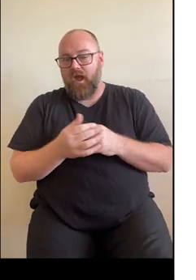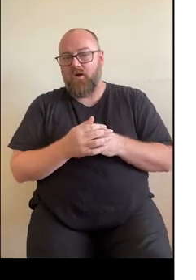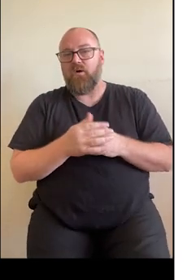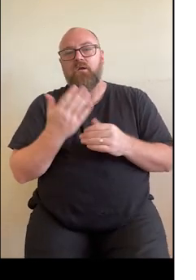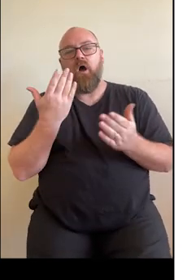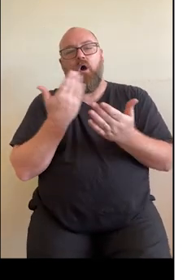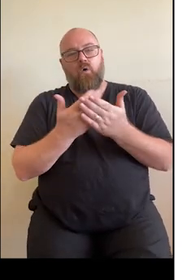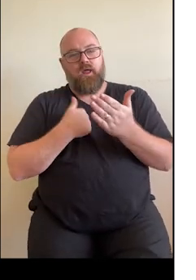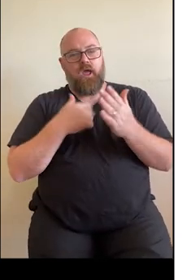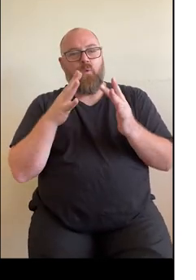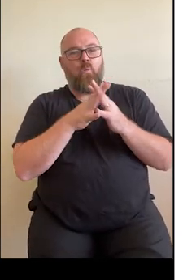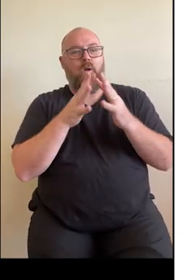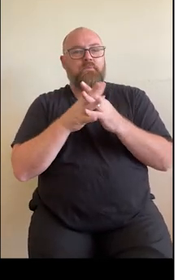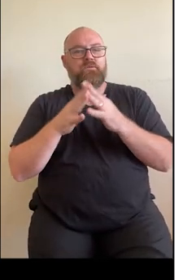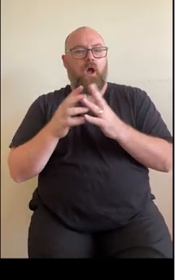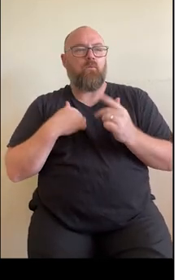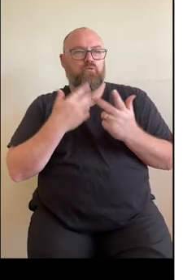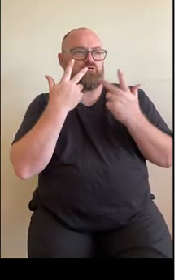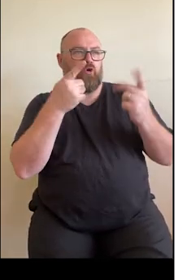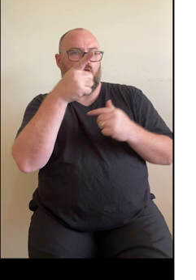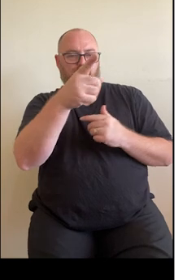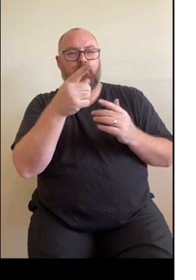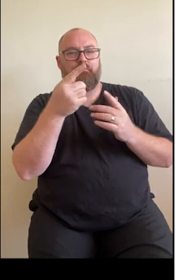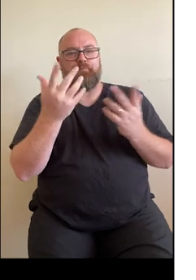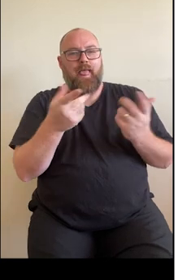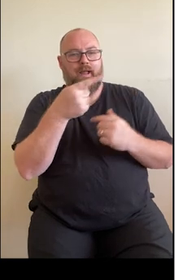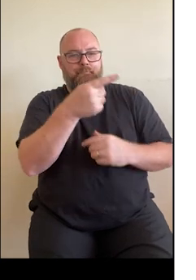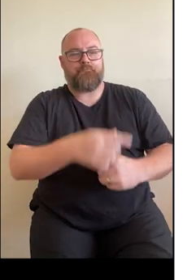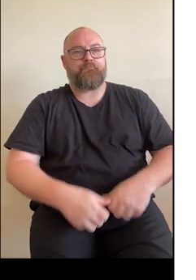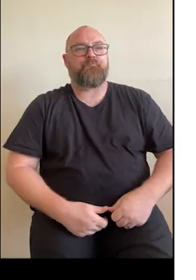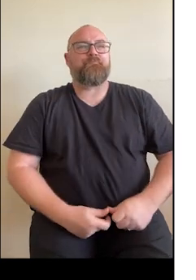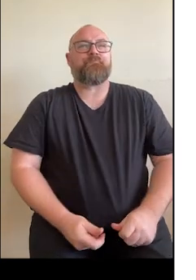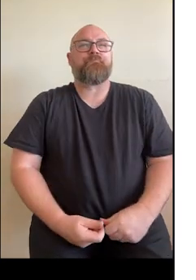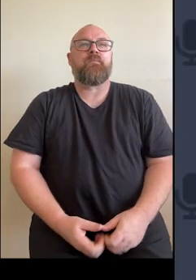website. And we'll just play that now quickly for you.